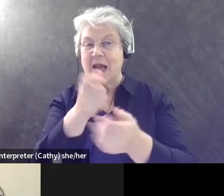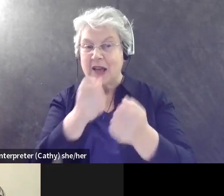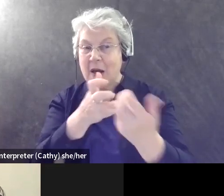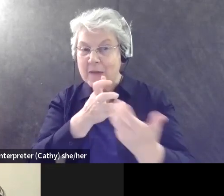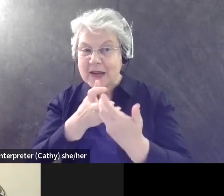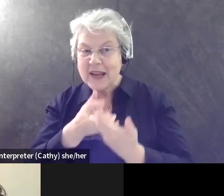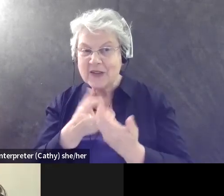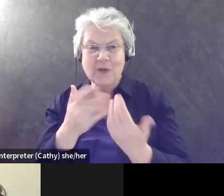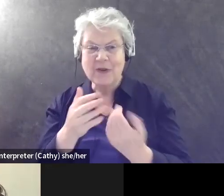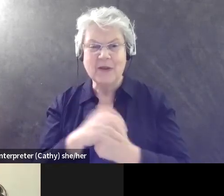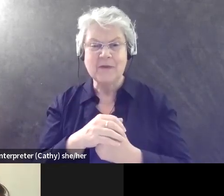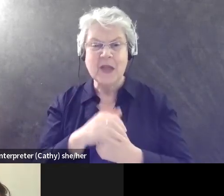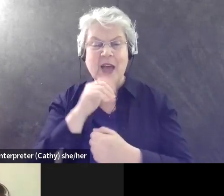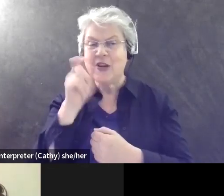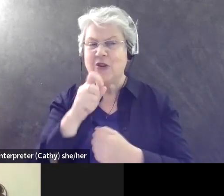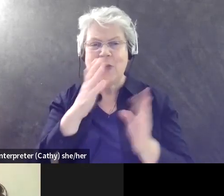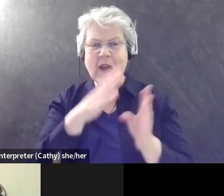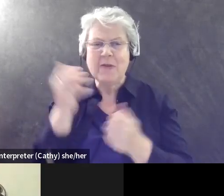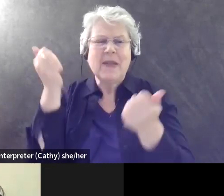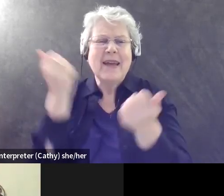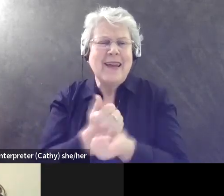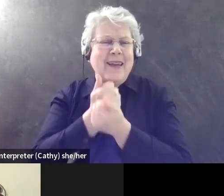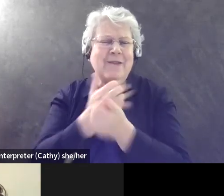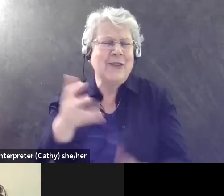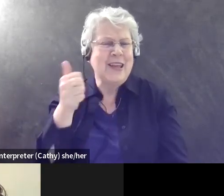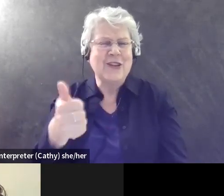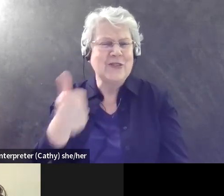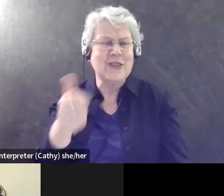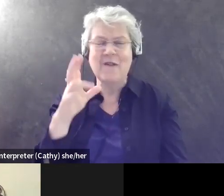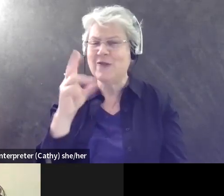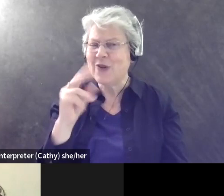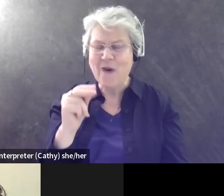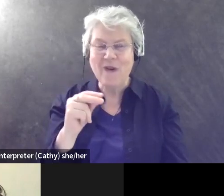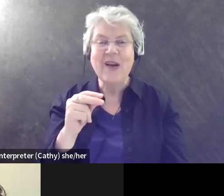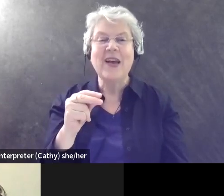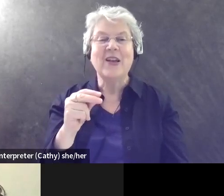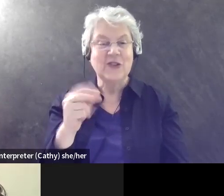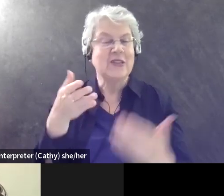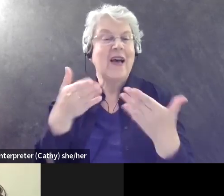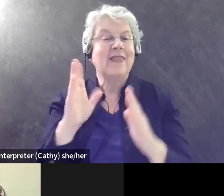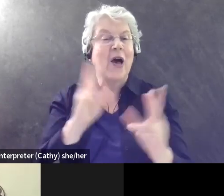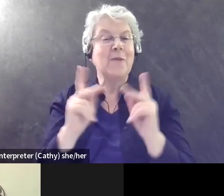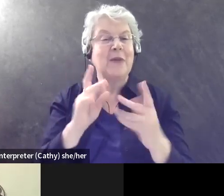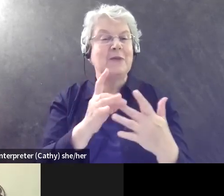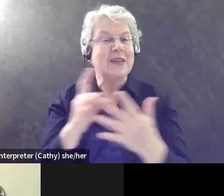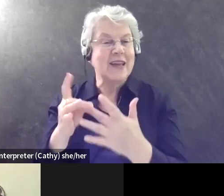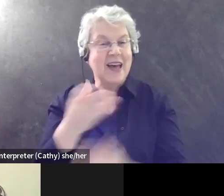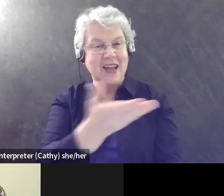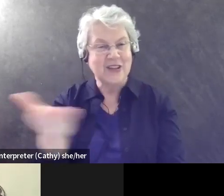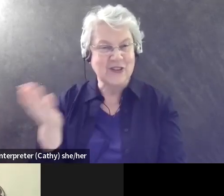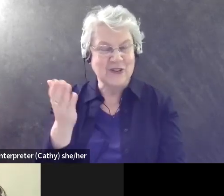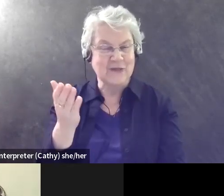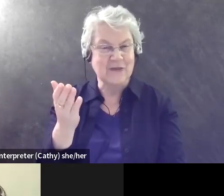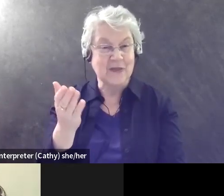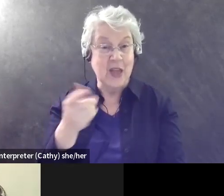you know, have all the bases covered in every scenario, like just be guided by the people that you're trying to serve. I know that's a word you used